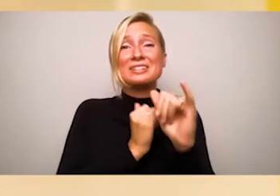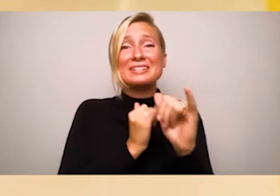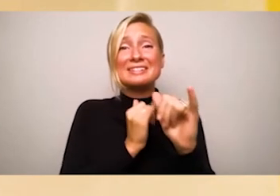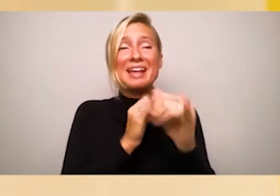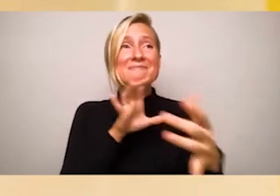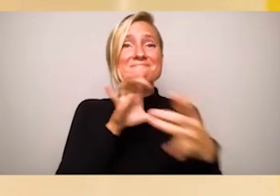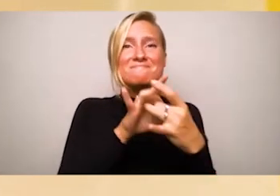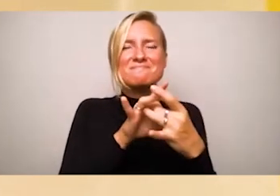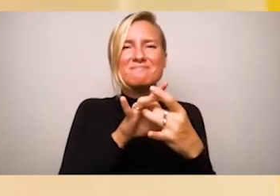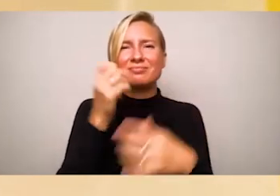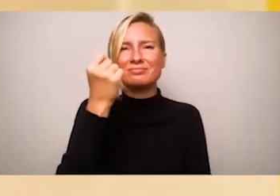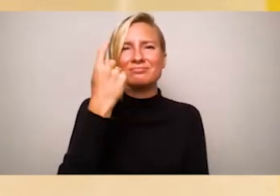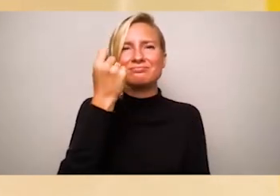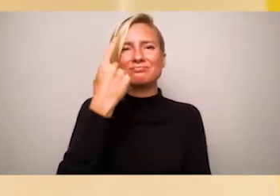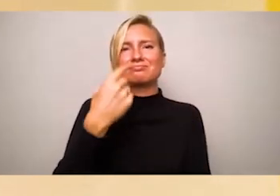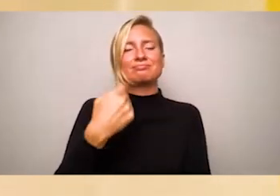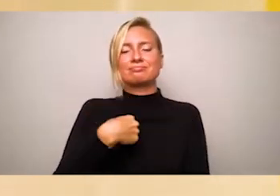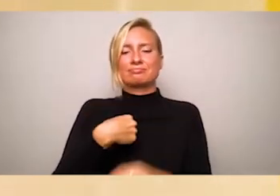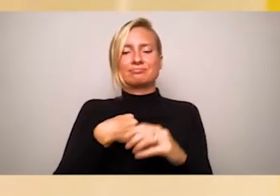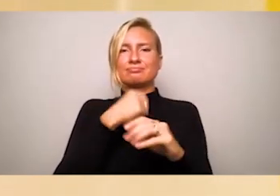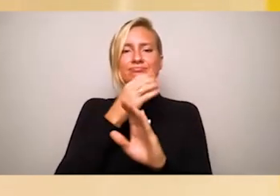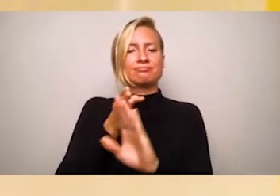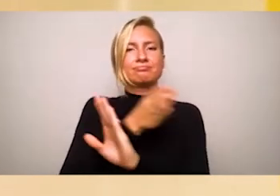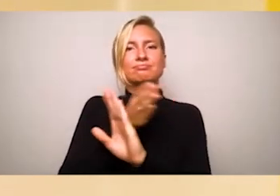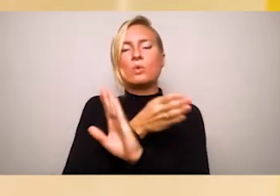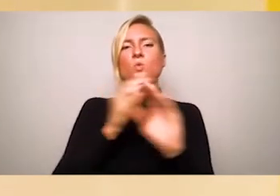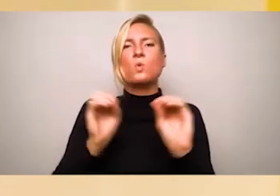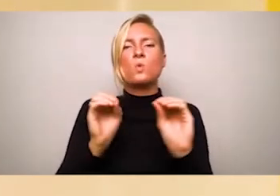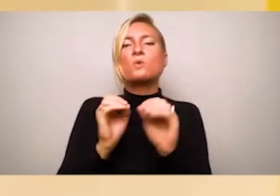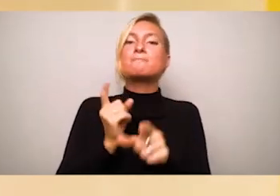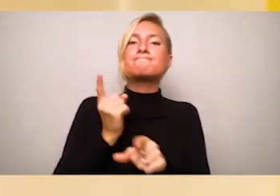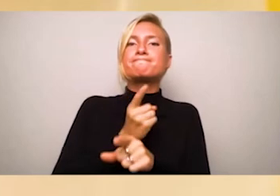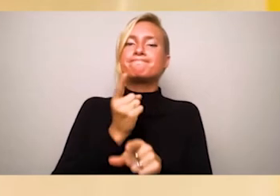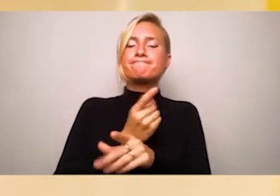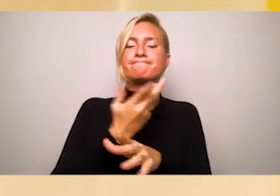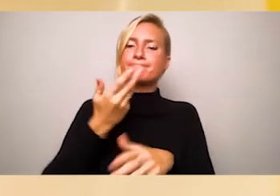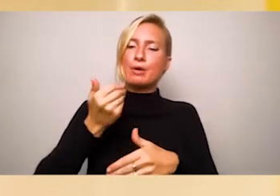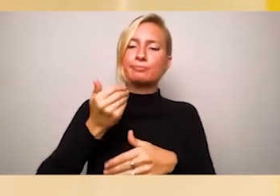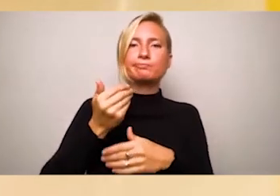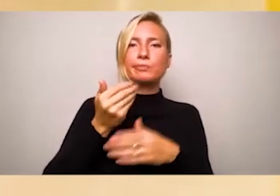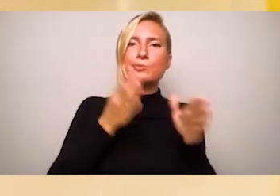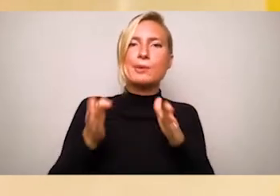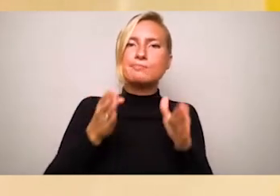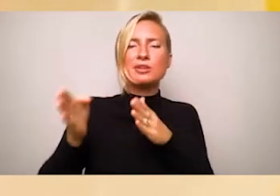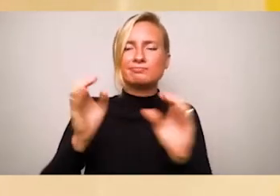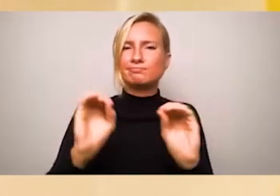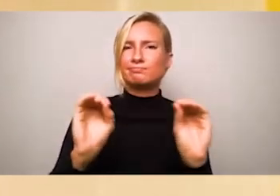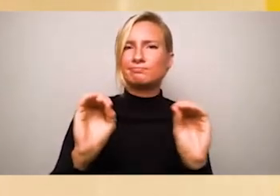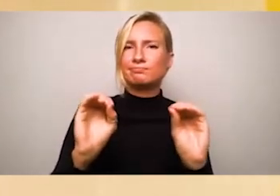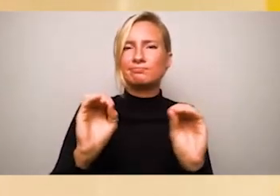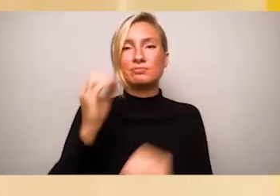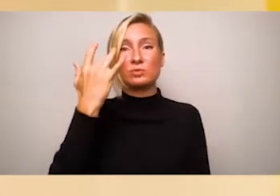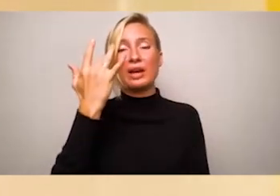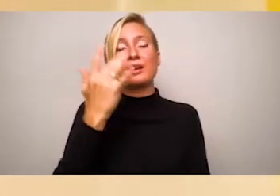because I lacked proper preparation. The professors gave commands like close reading,